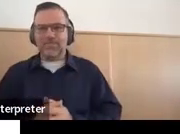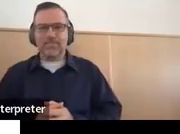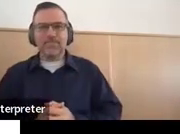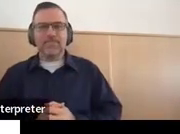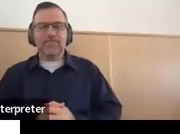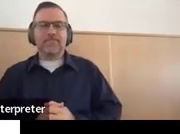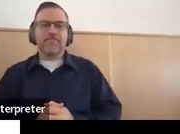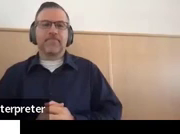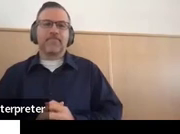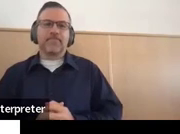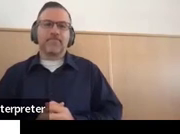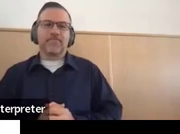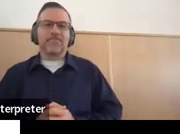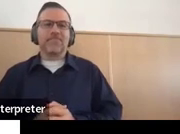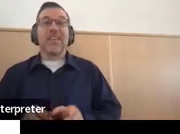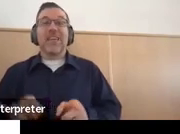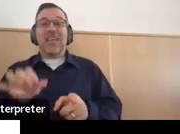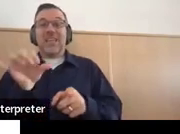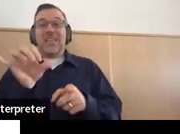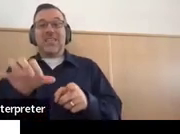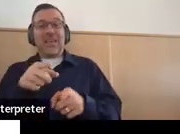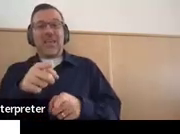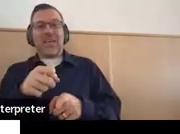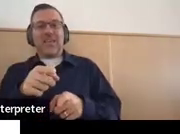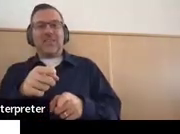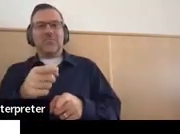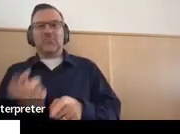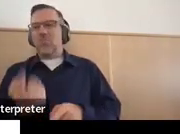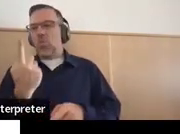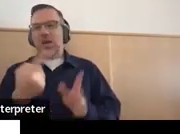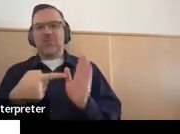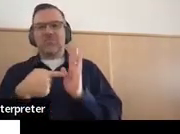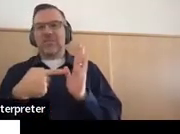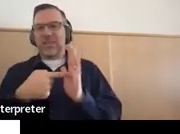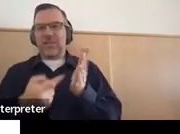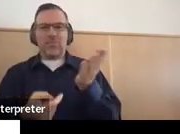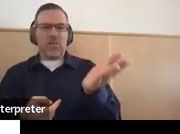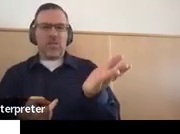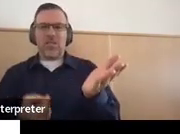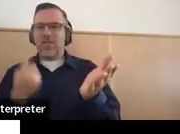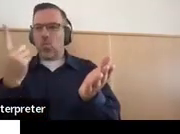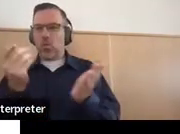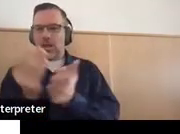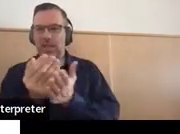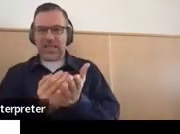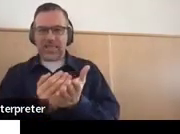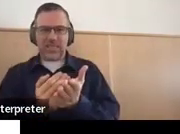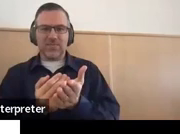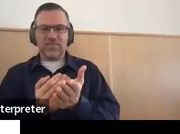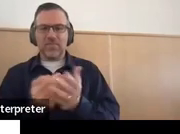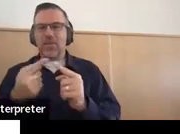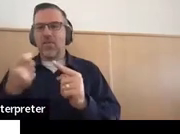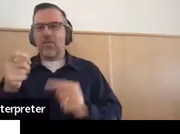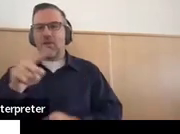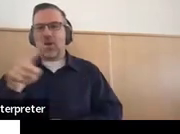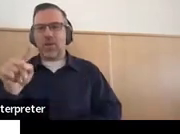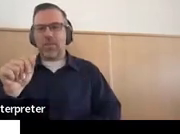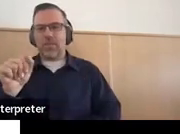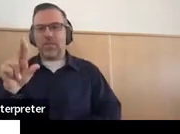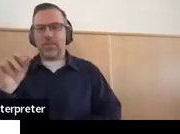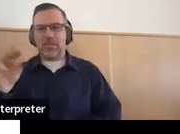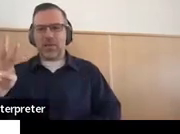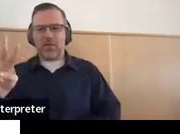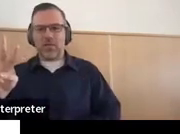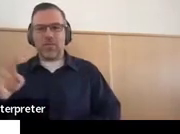And this is just one, the example of one lesson. It tells you what the objectives are,